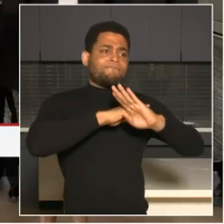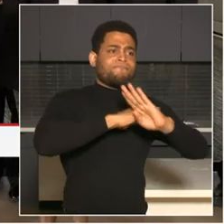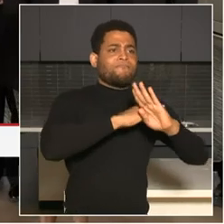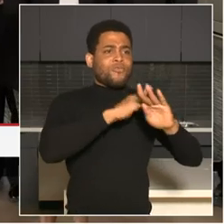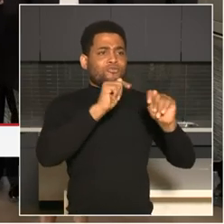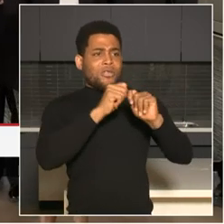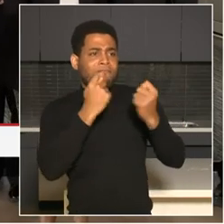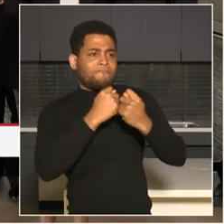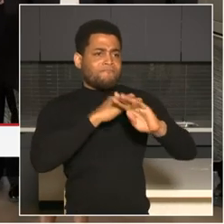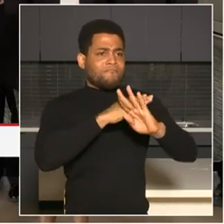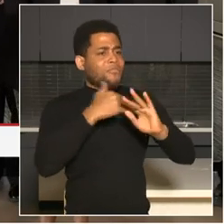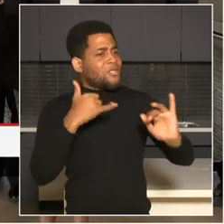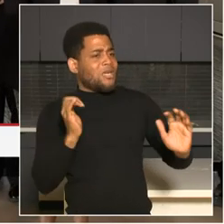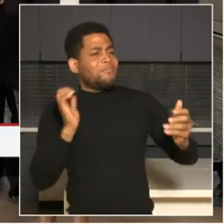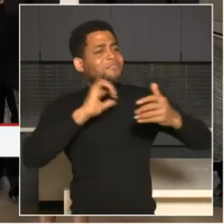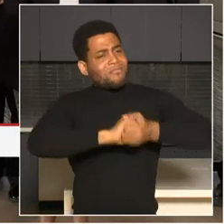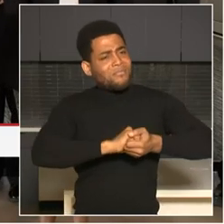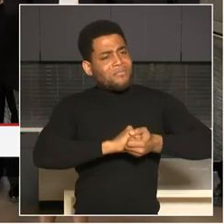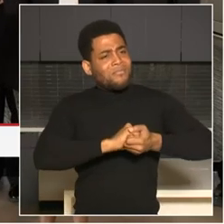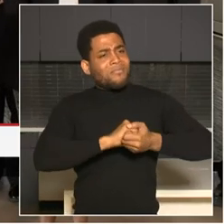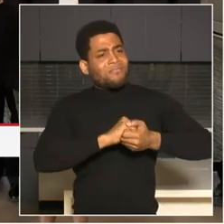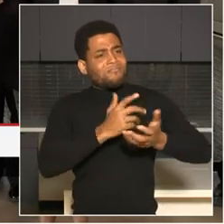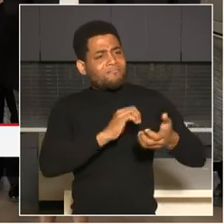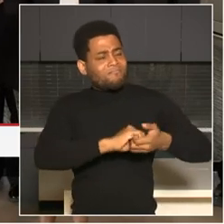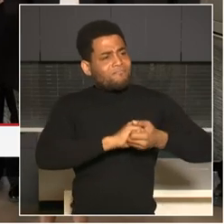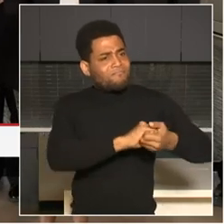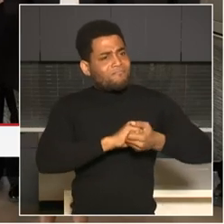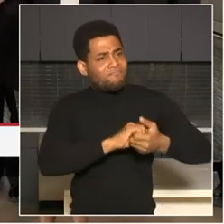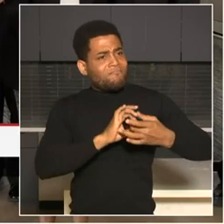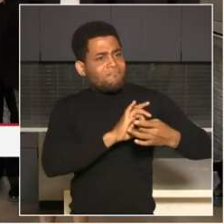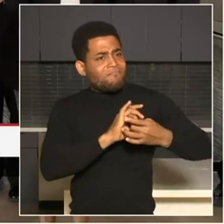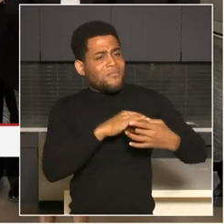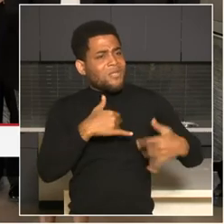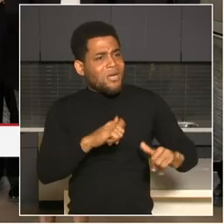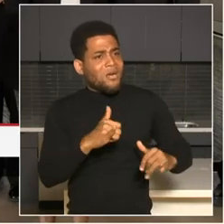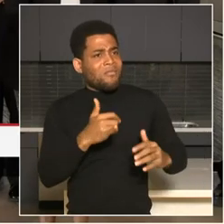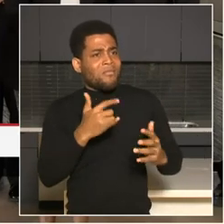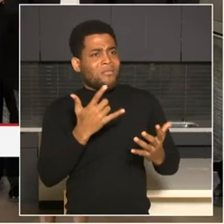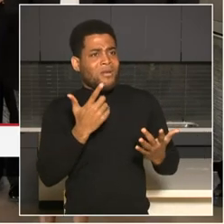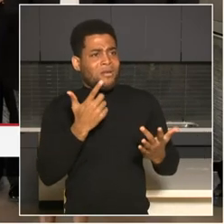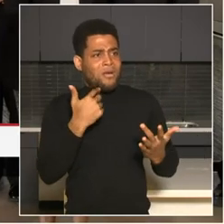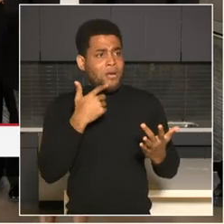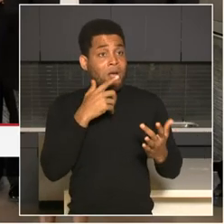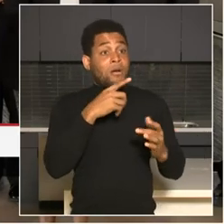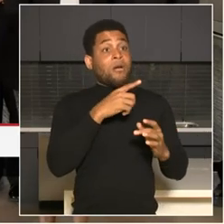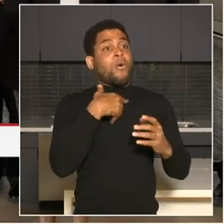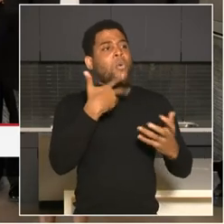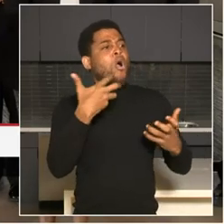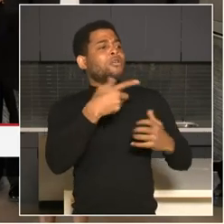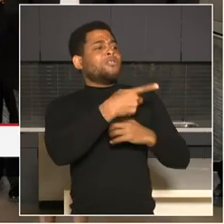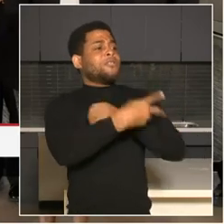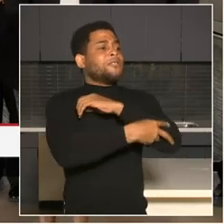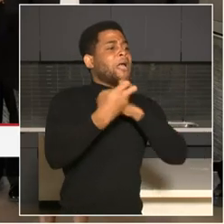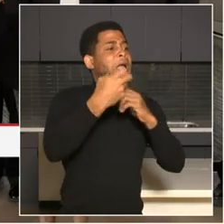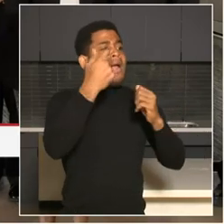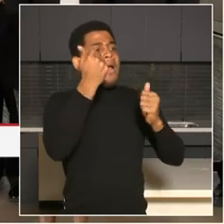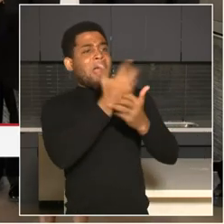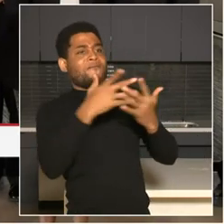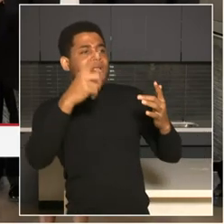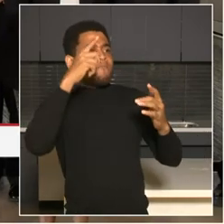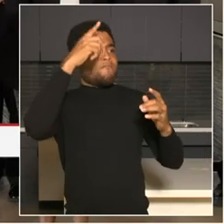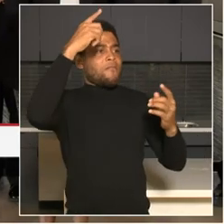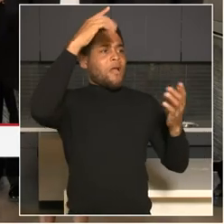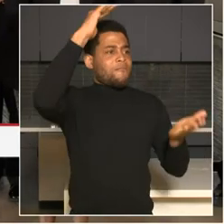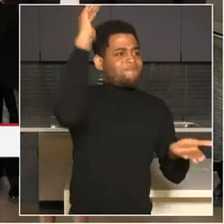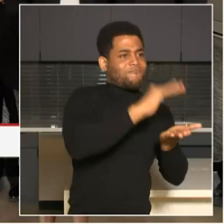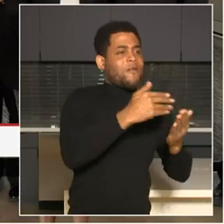help, um, drive down neighborhood beefs. Um, the attorney general may have another set of answers about what he's doing with